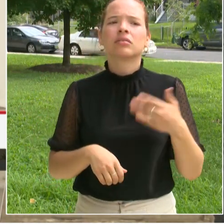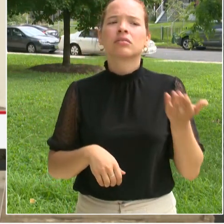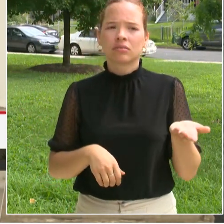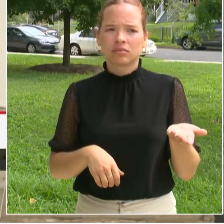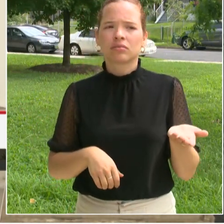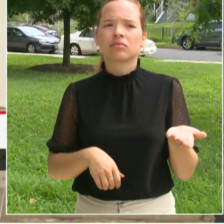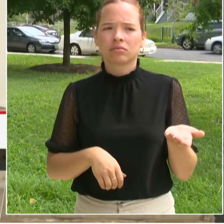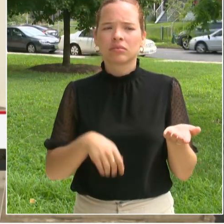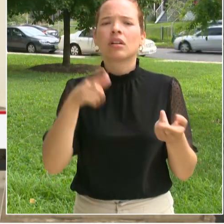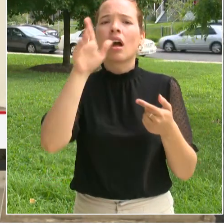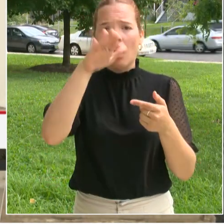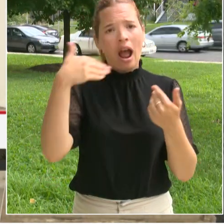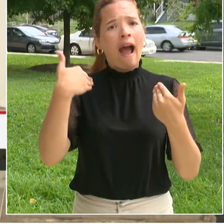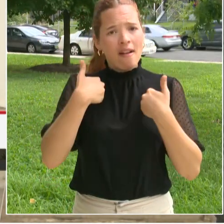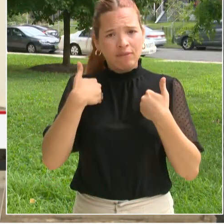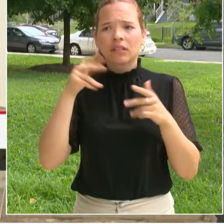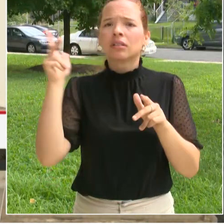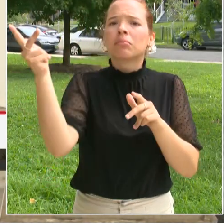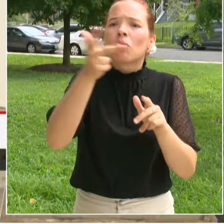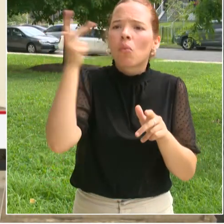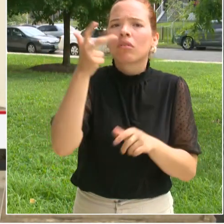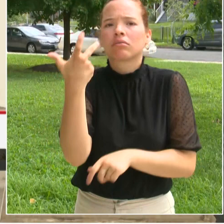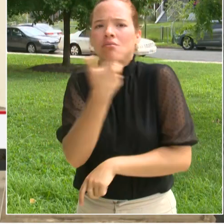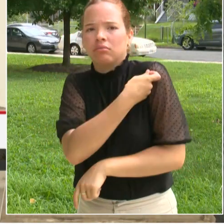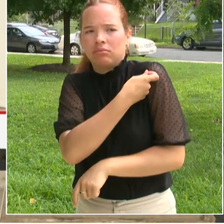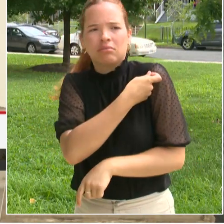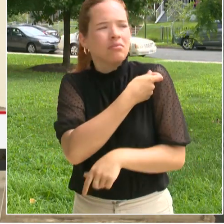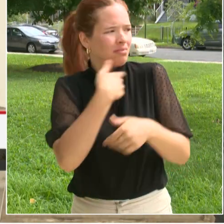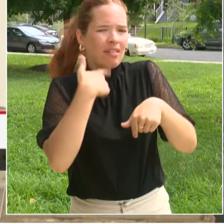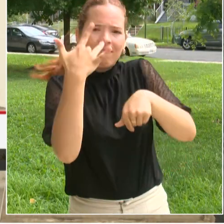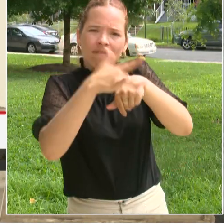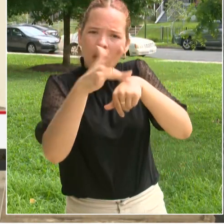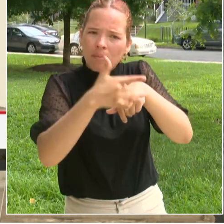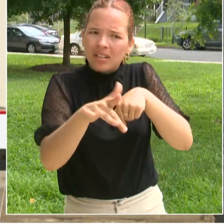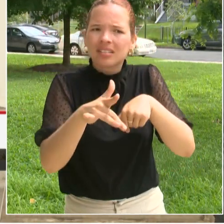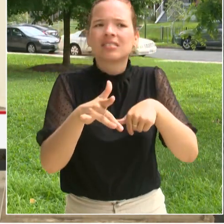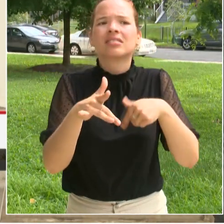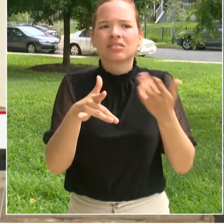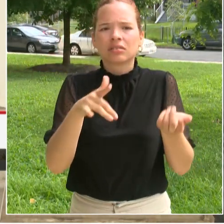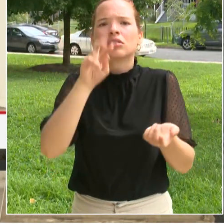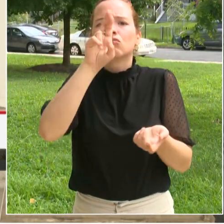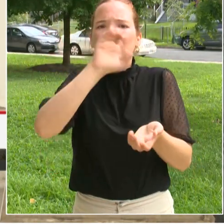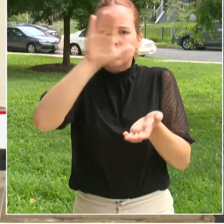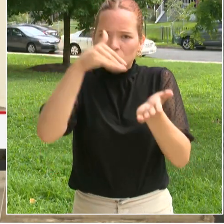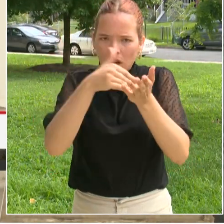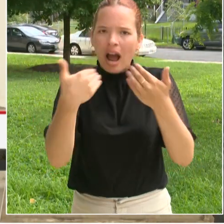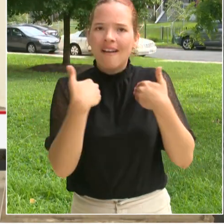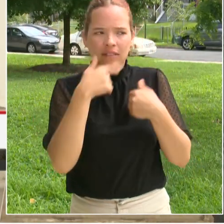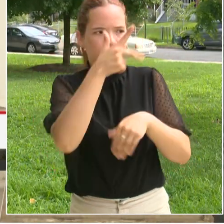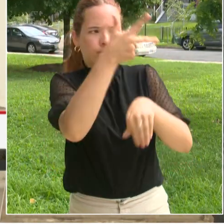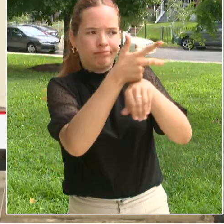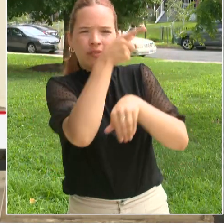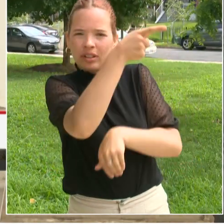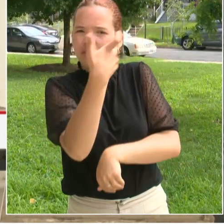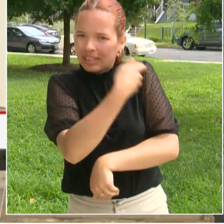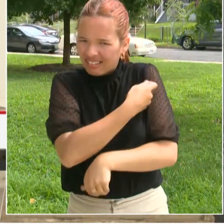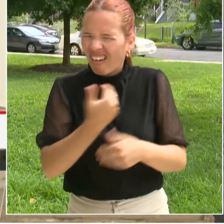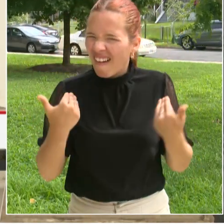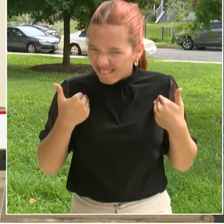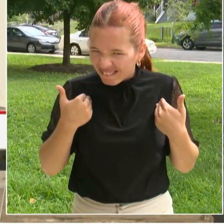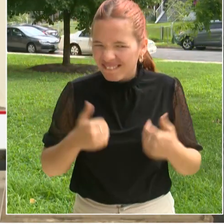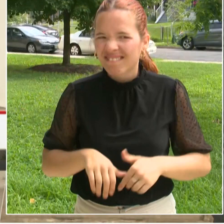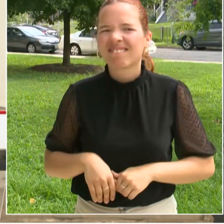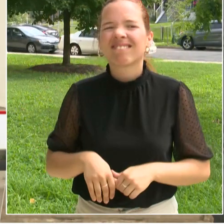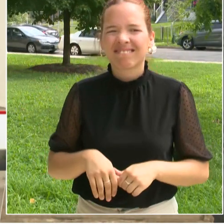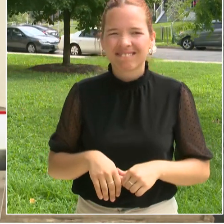and school rec centers so that they're available to you. The last is that your well child appointment may not be